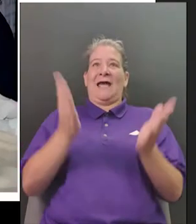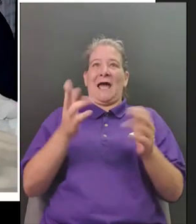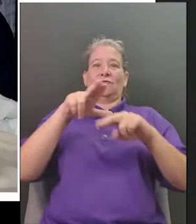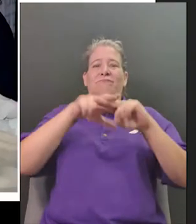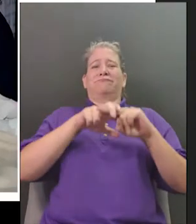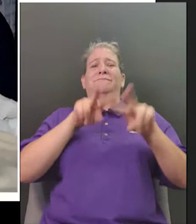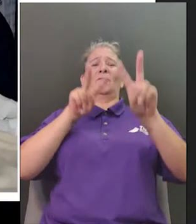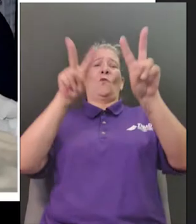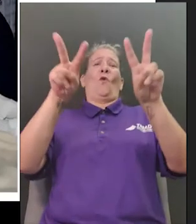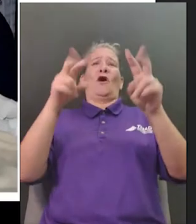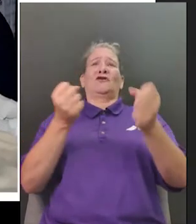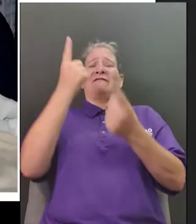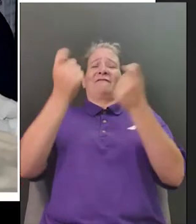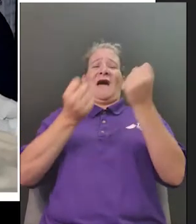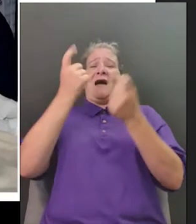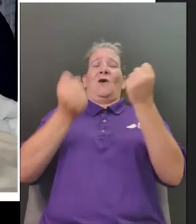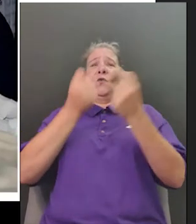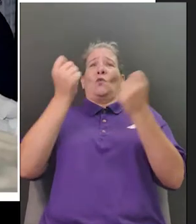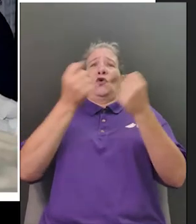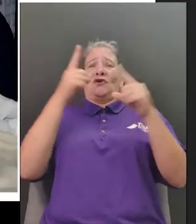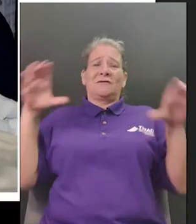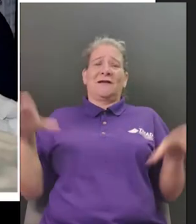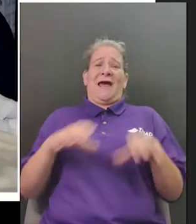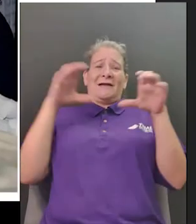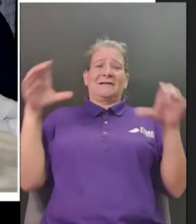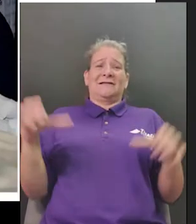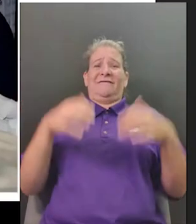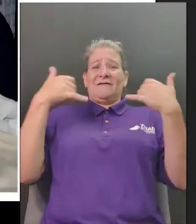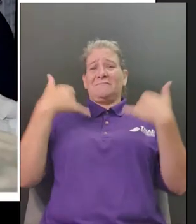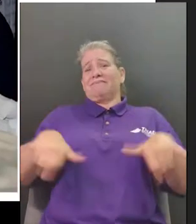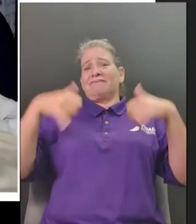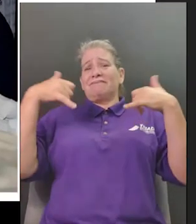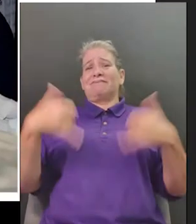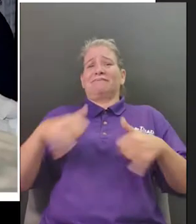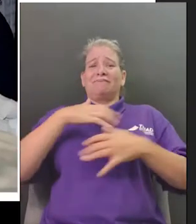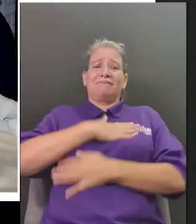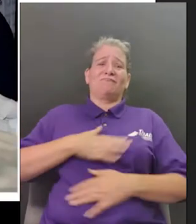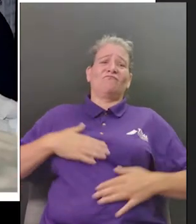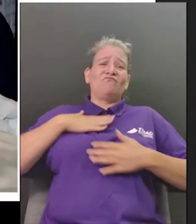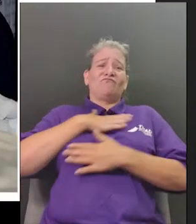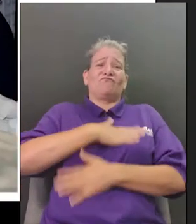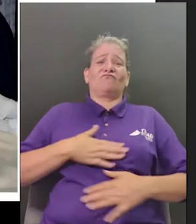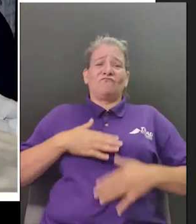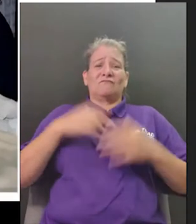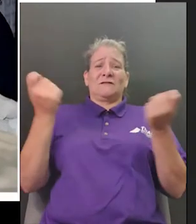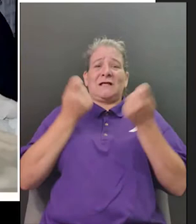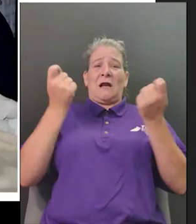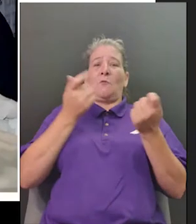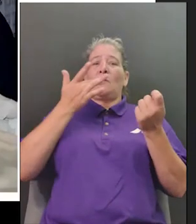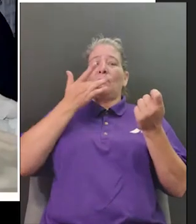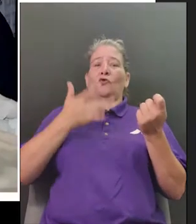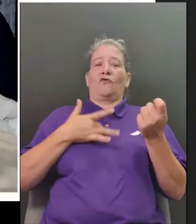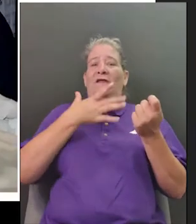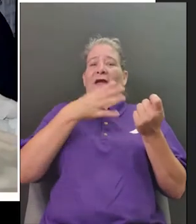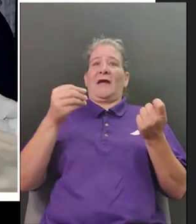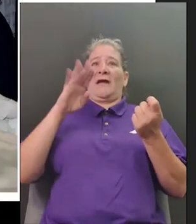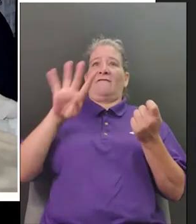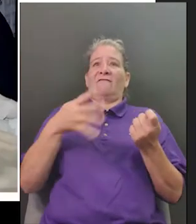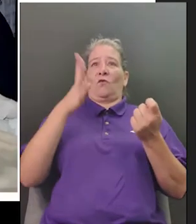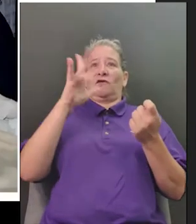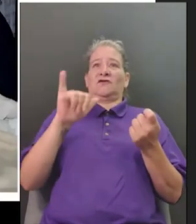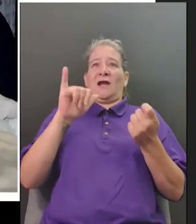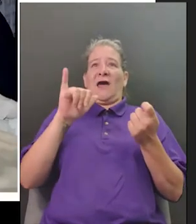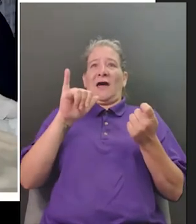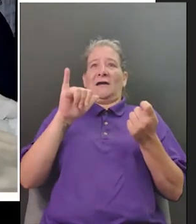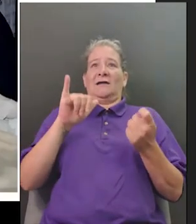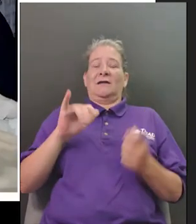i'm gonna pull up our poll here and we'll take a look it looks like you all liked fireworks fireworks